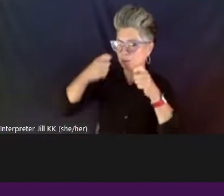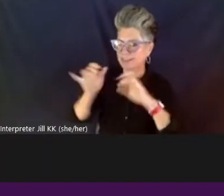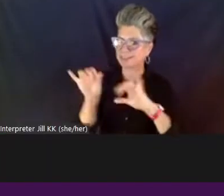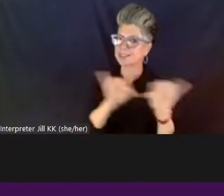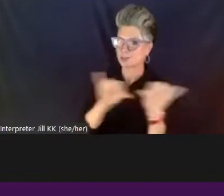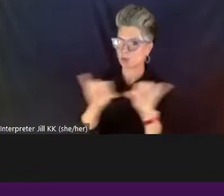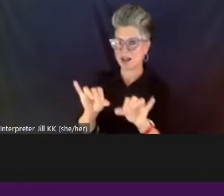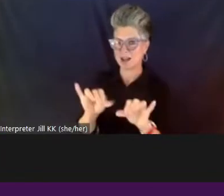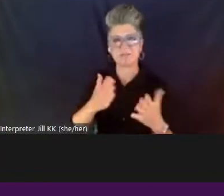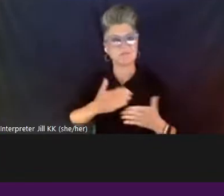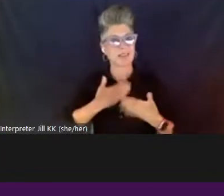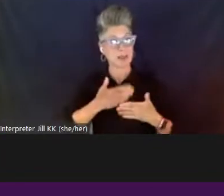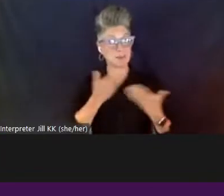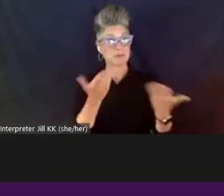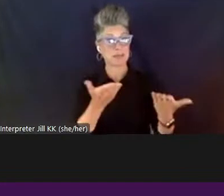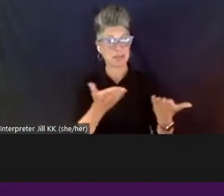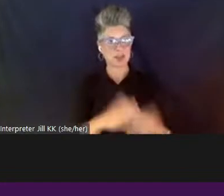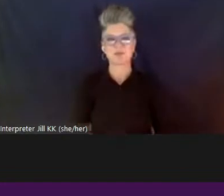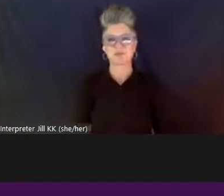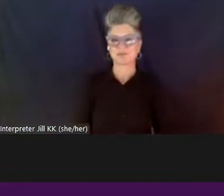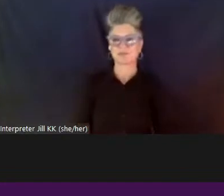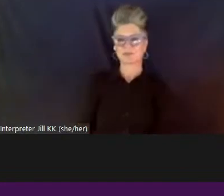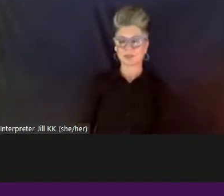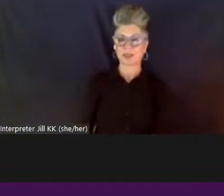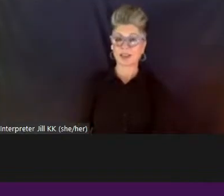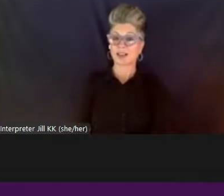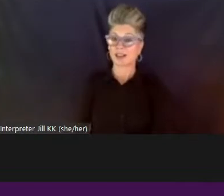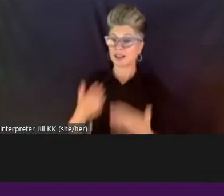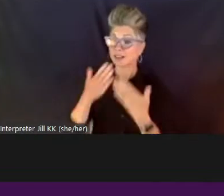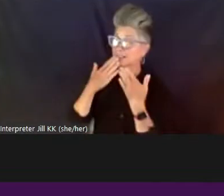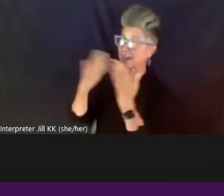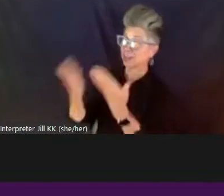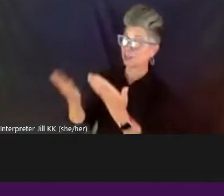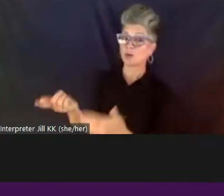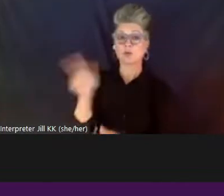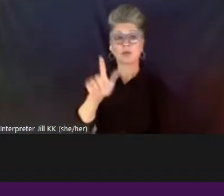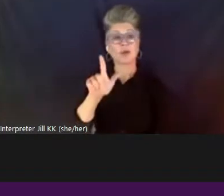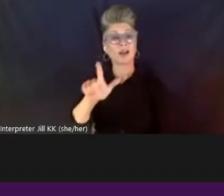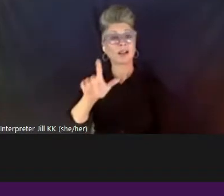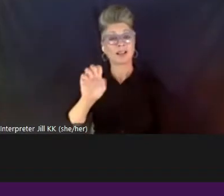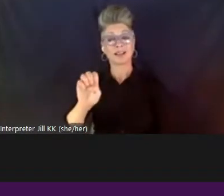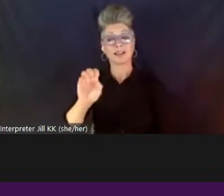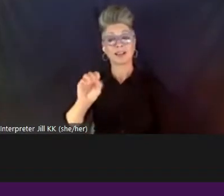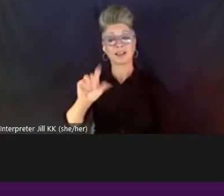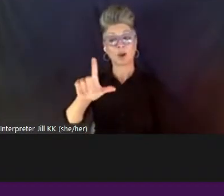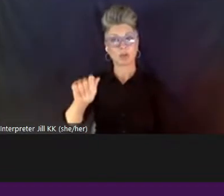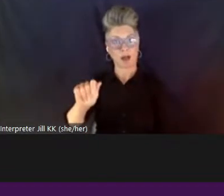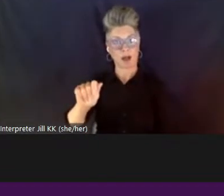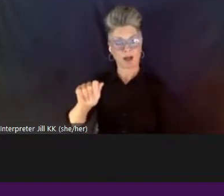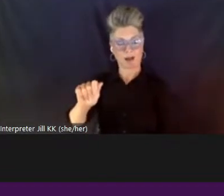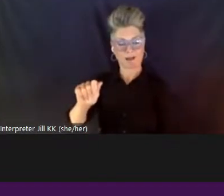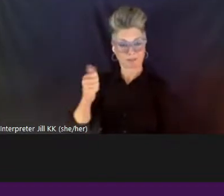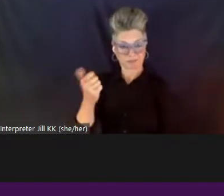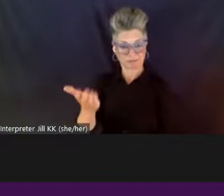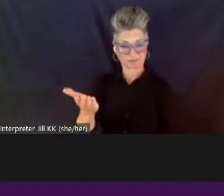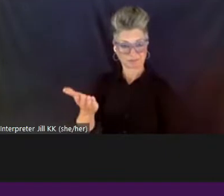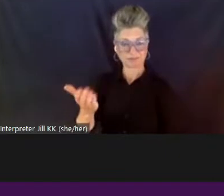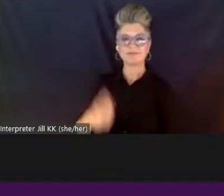Thank you, Cameo. And I'll go ahead and go to Leola, who is working with American Experience. Go ahead, Leola.